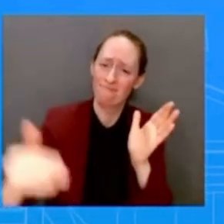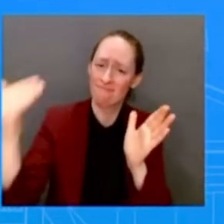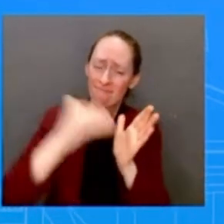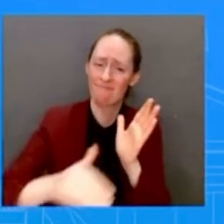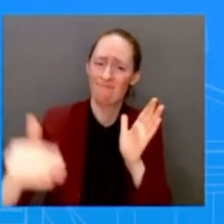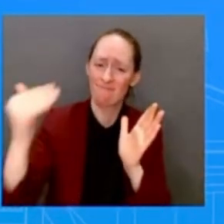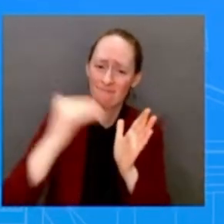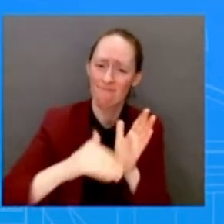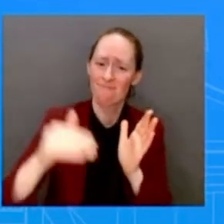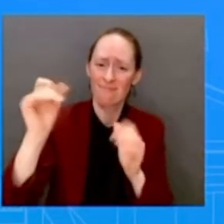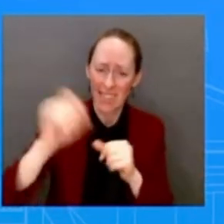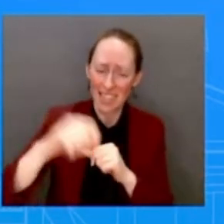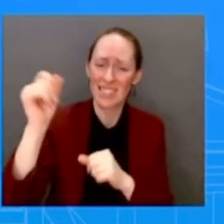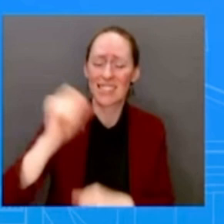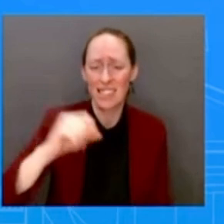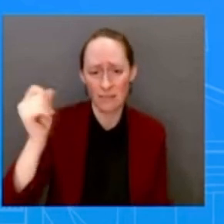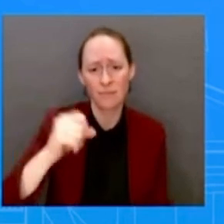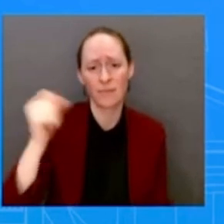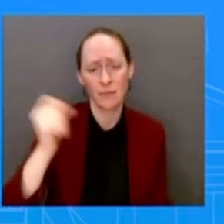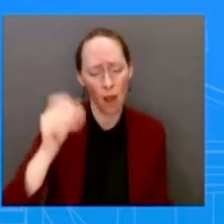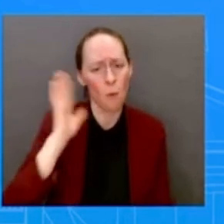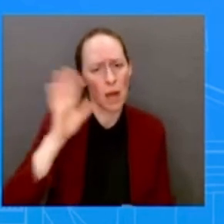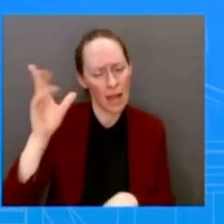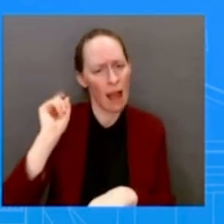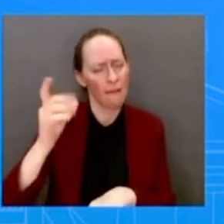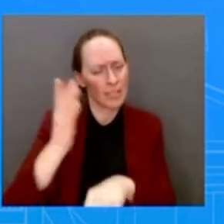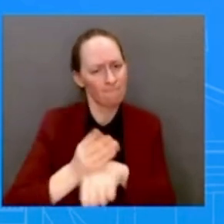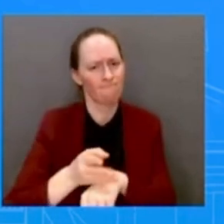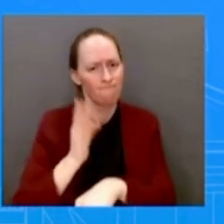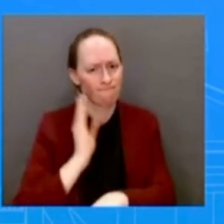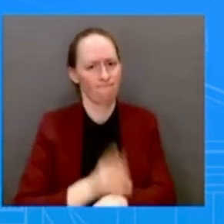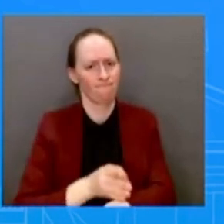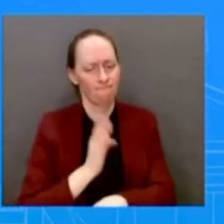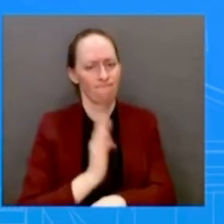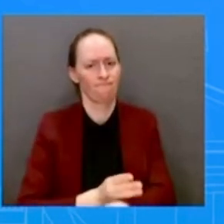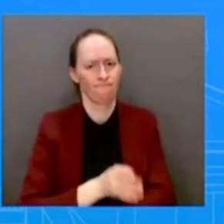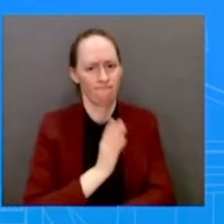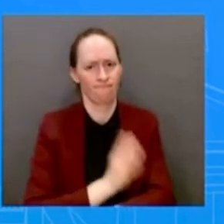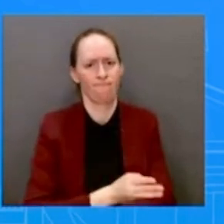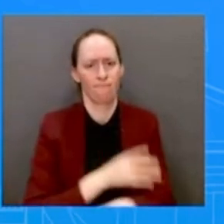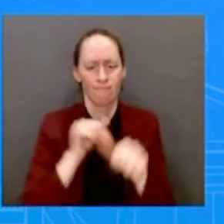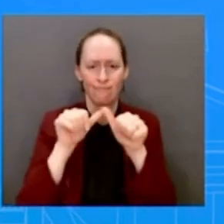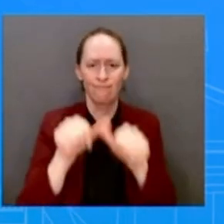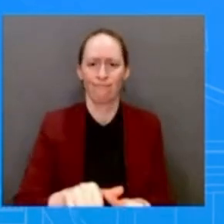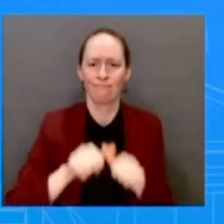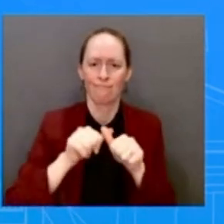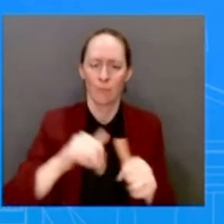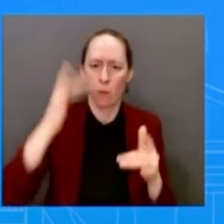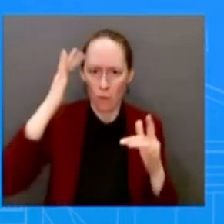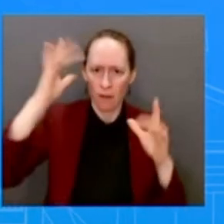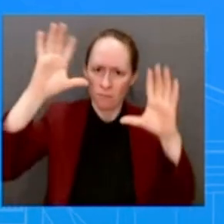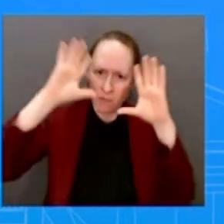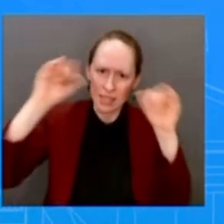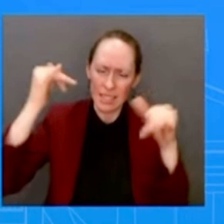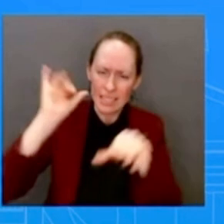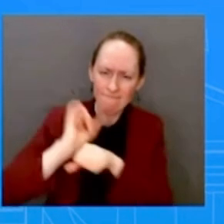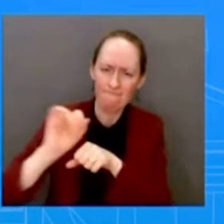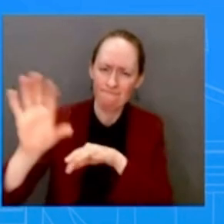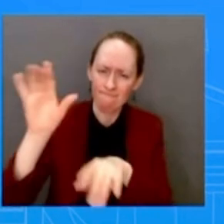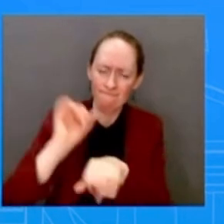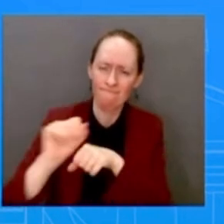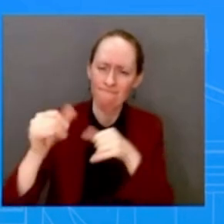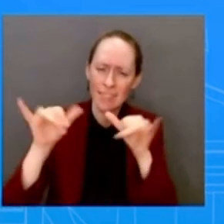work to do. That's why the President takes extra steps, like the IRA, takes extra steps to make sure that we bring down